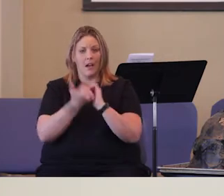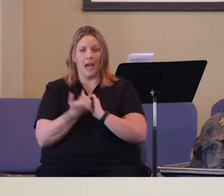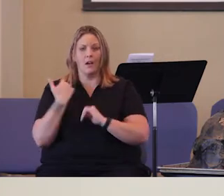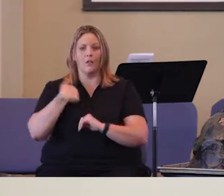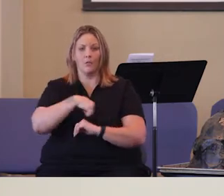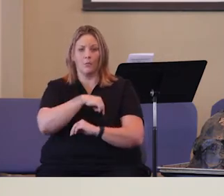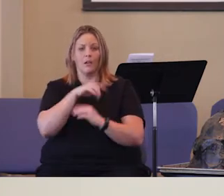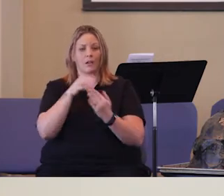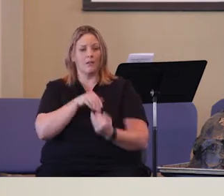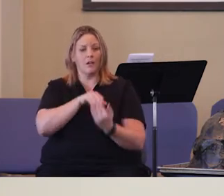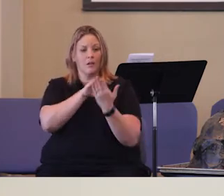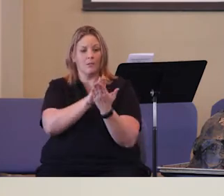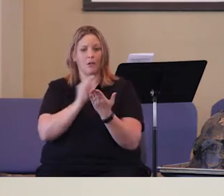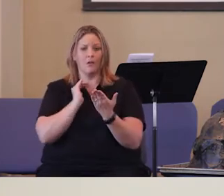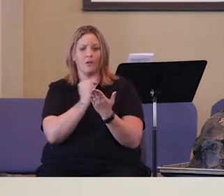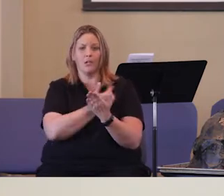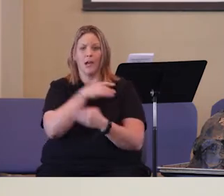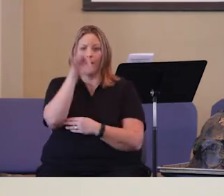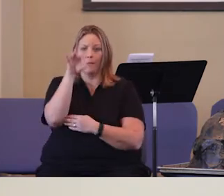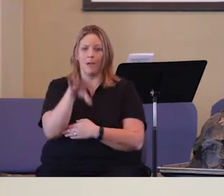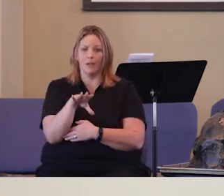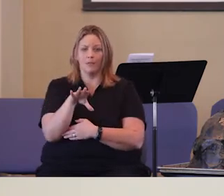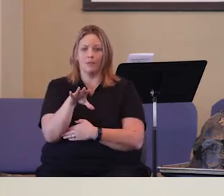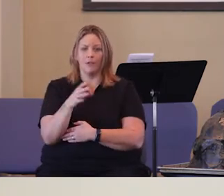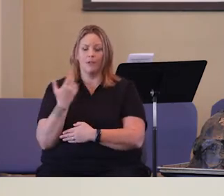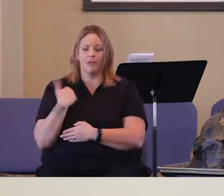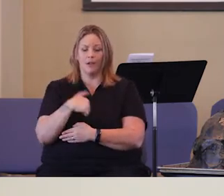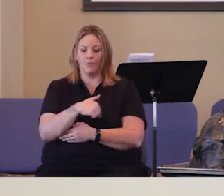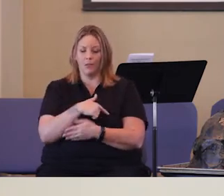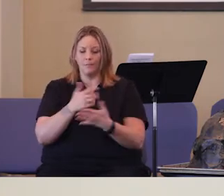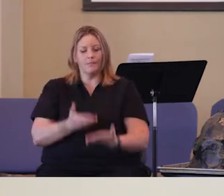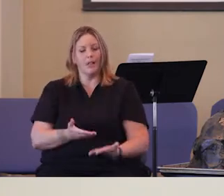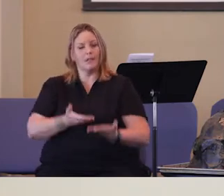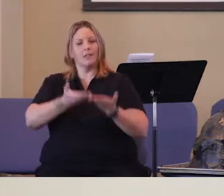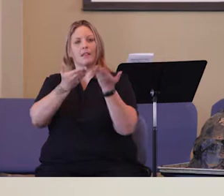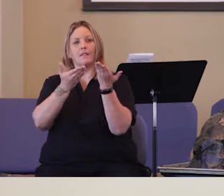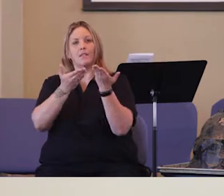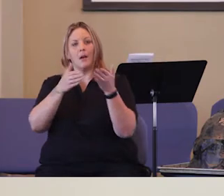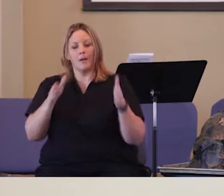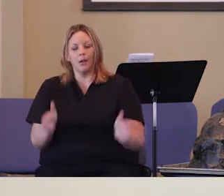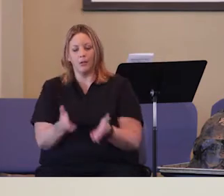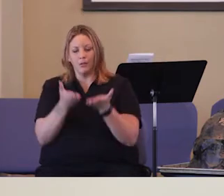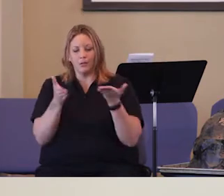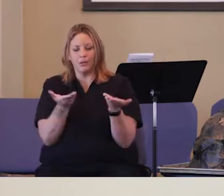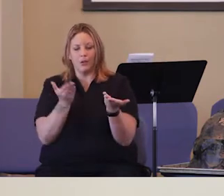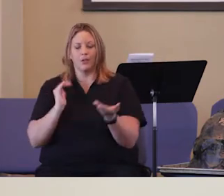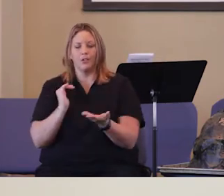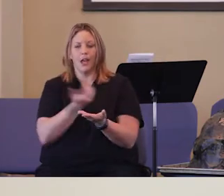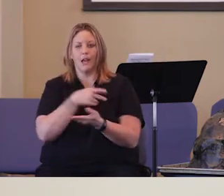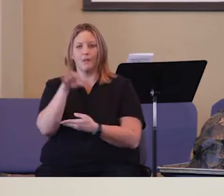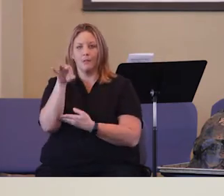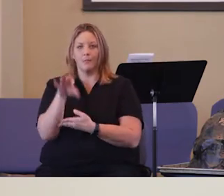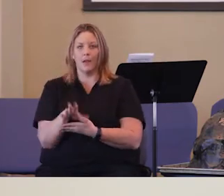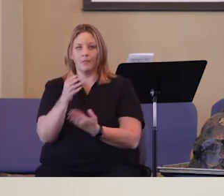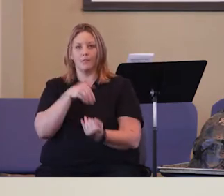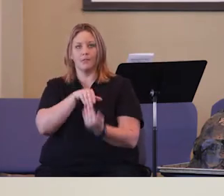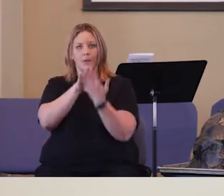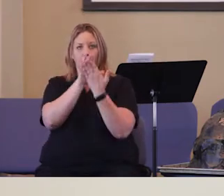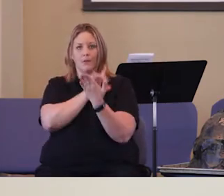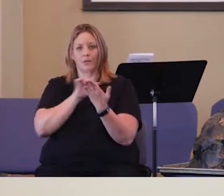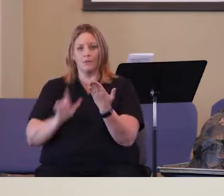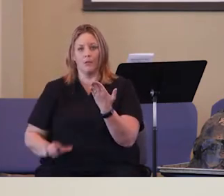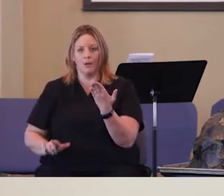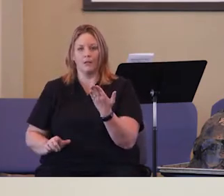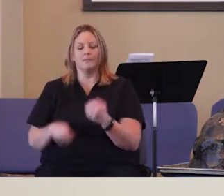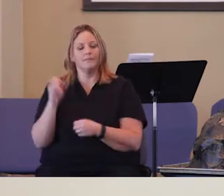how we approach our pastor. That we lift our pastors up before the Lord. They are the spiritual leaders. Yes,